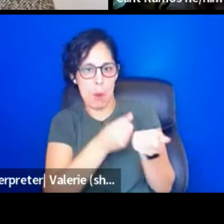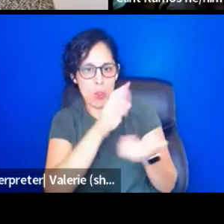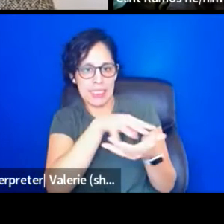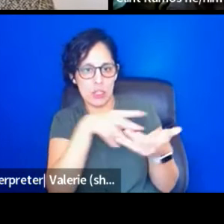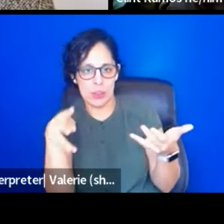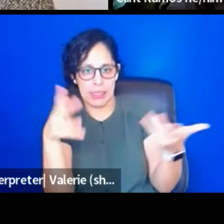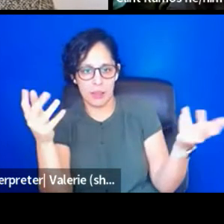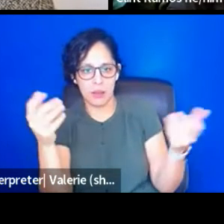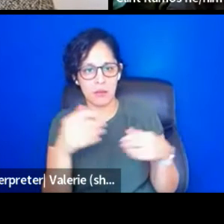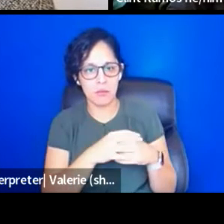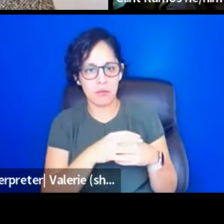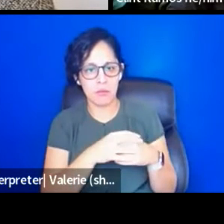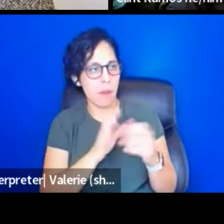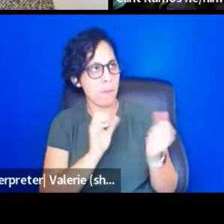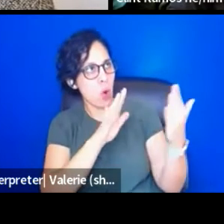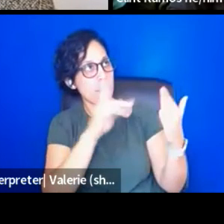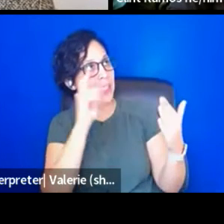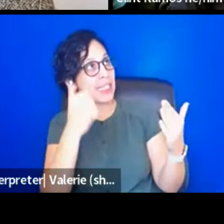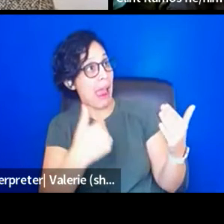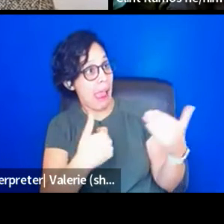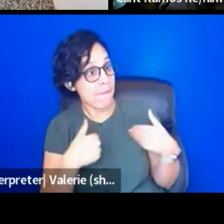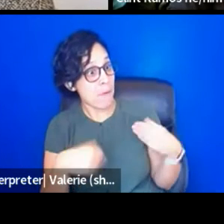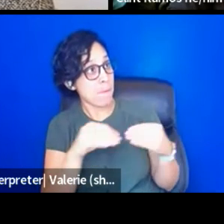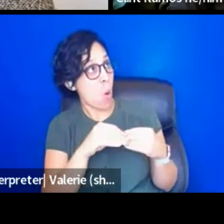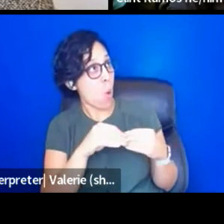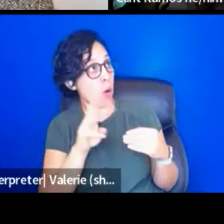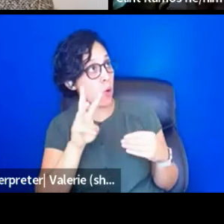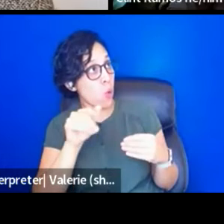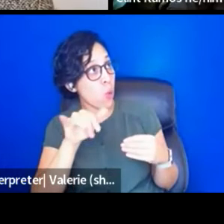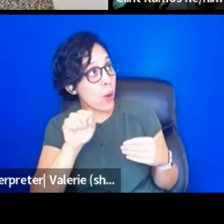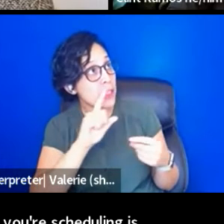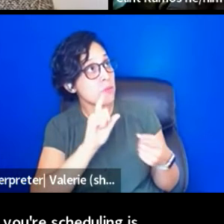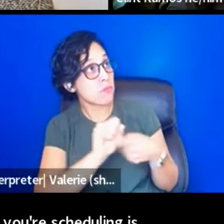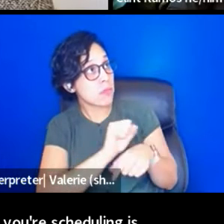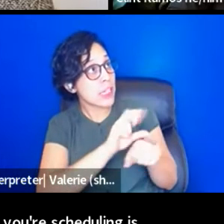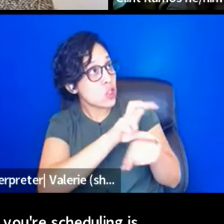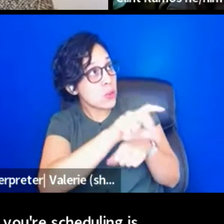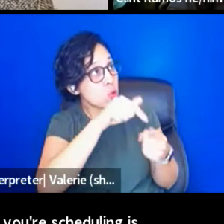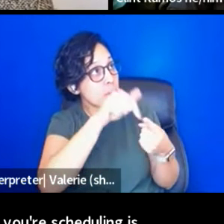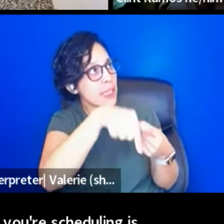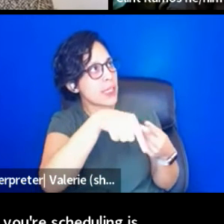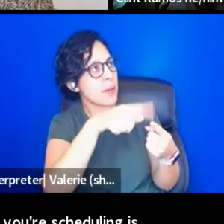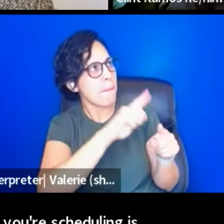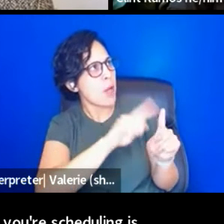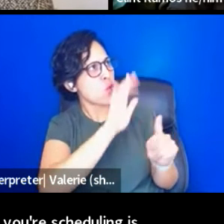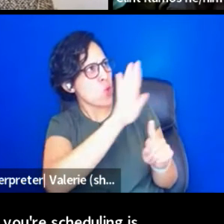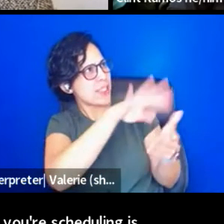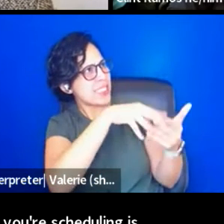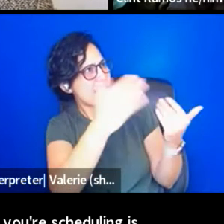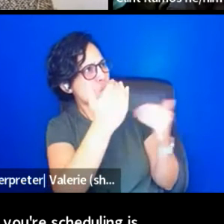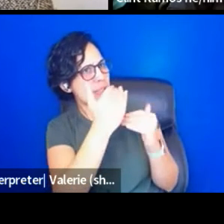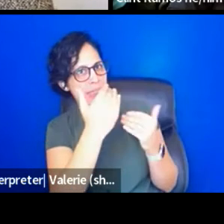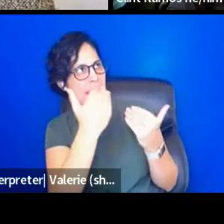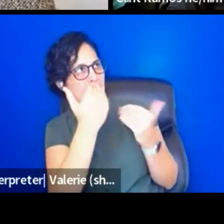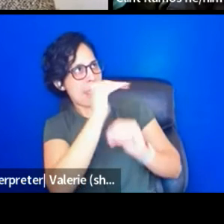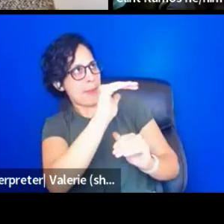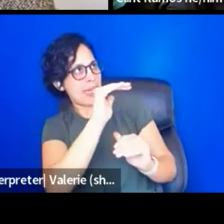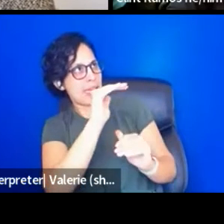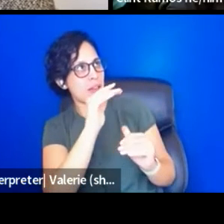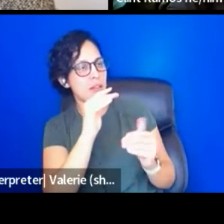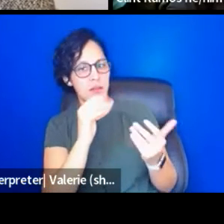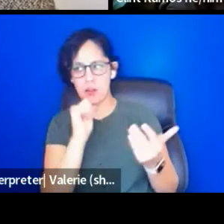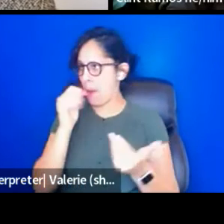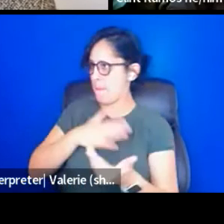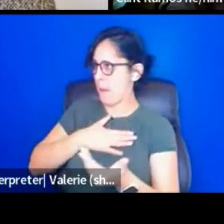more ways to contribute, but right now your scheduling is prohibitive. Your scheduling, not my access needs are making my work prohibitive. Your